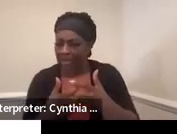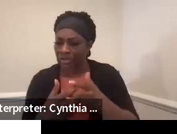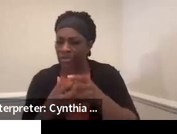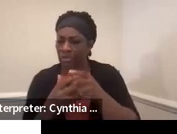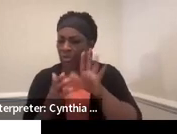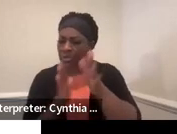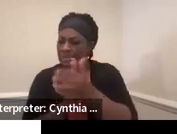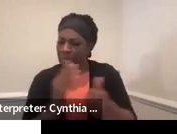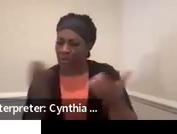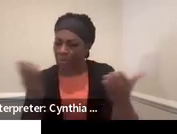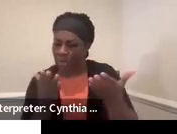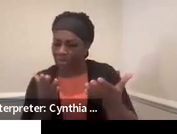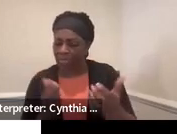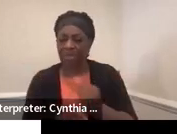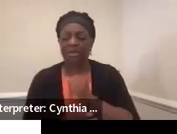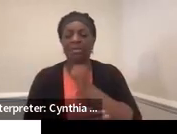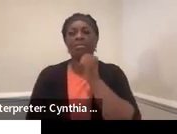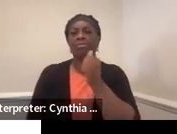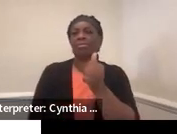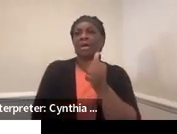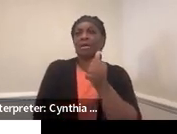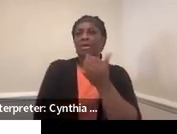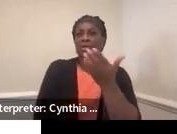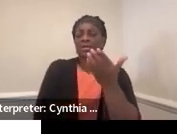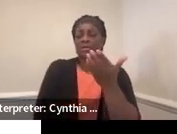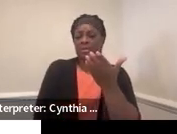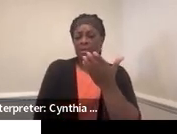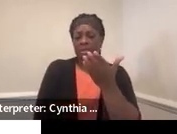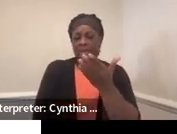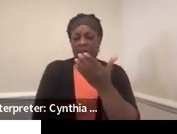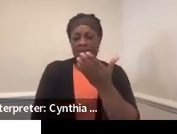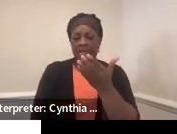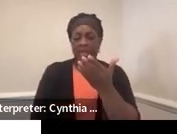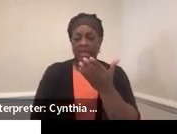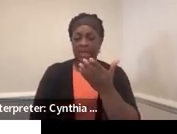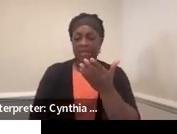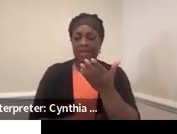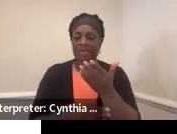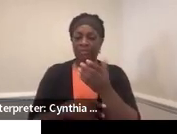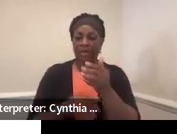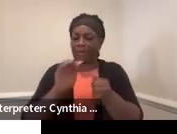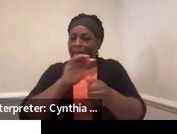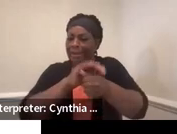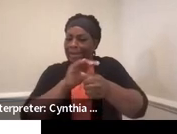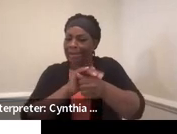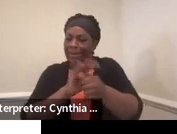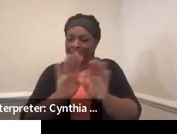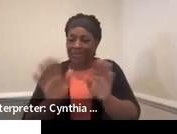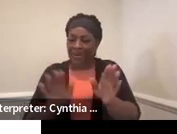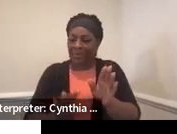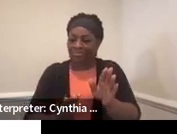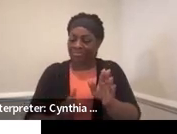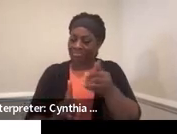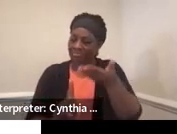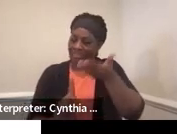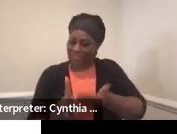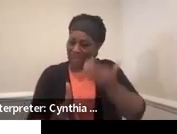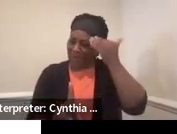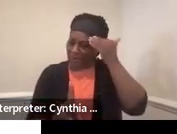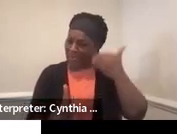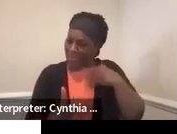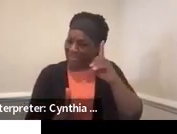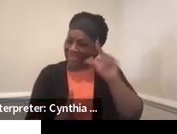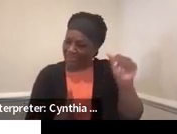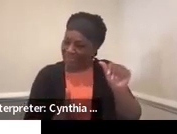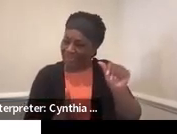So not sort of keeping it under the rug because the kids know that they have a disability but really